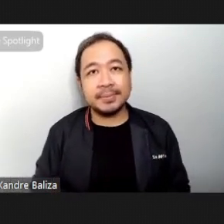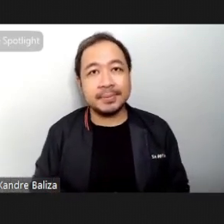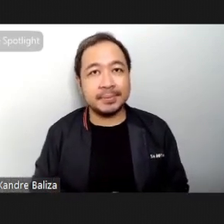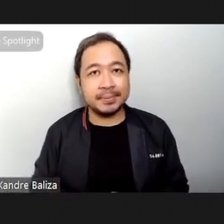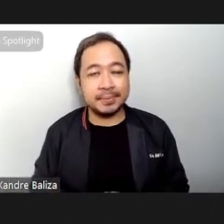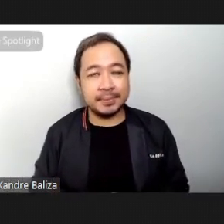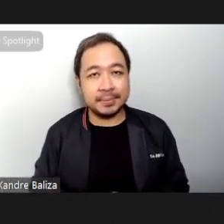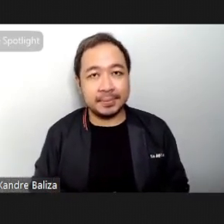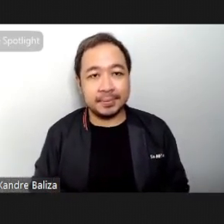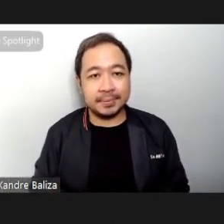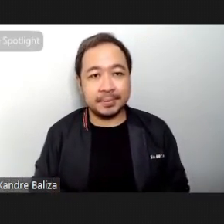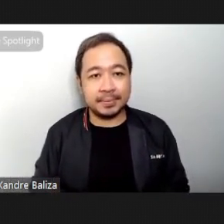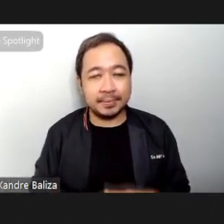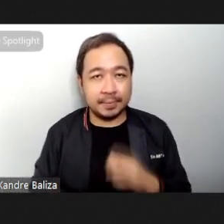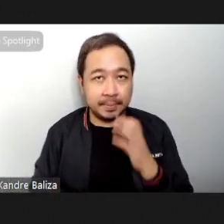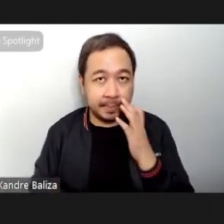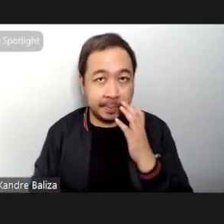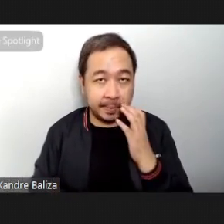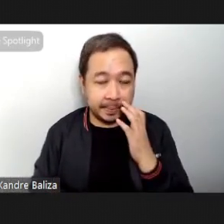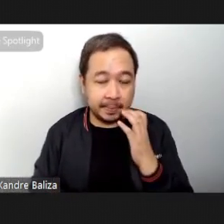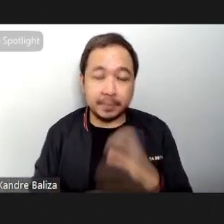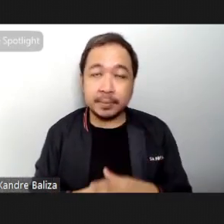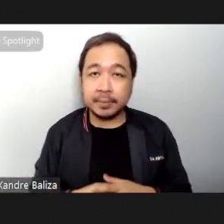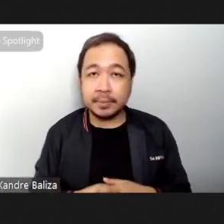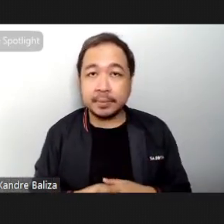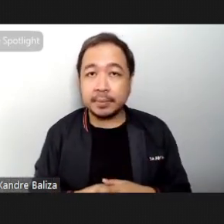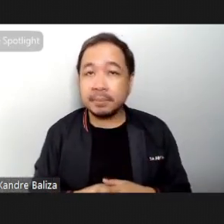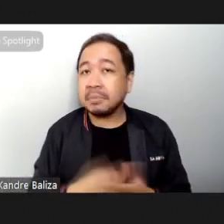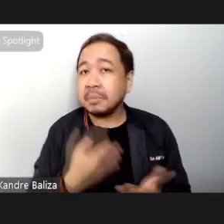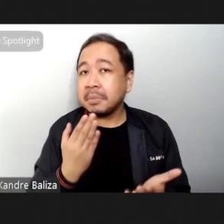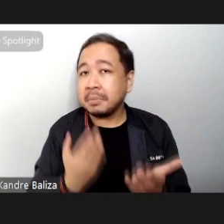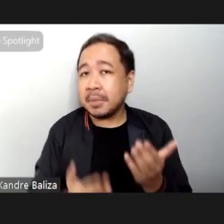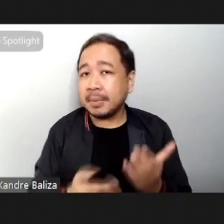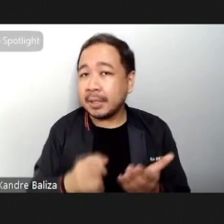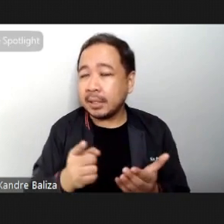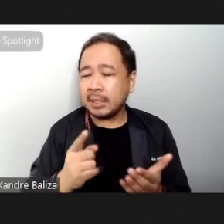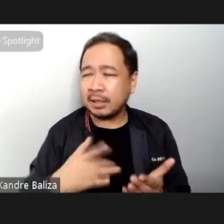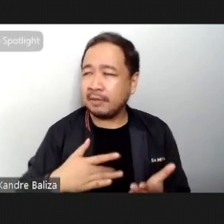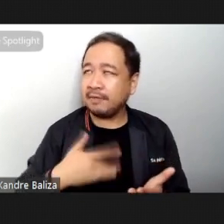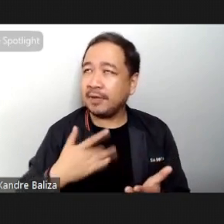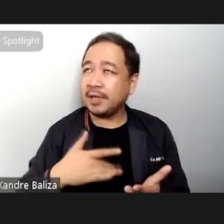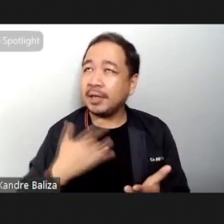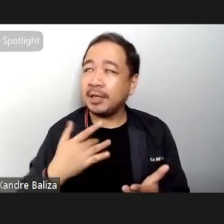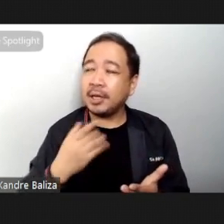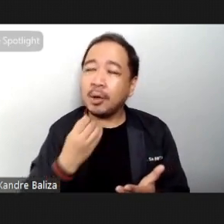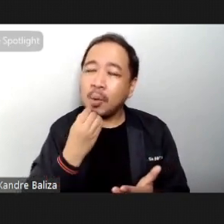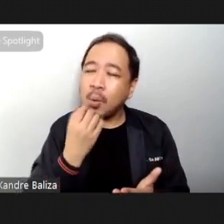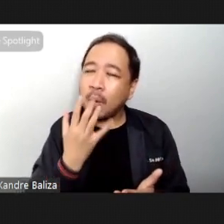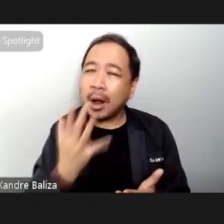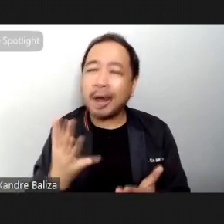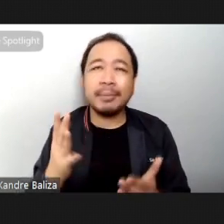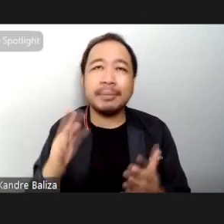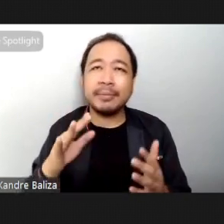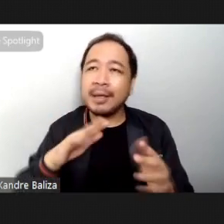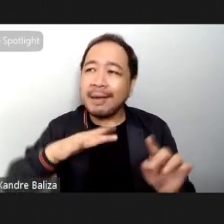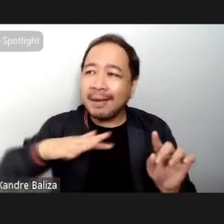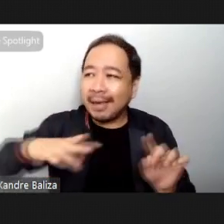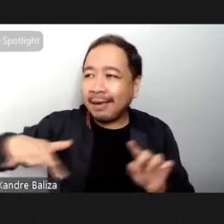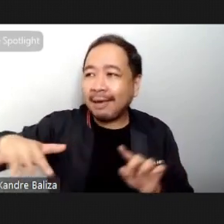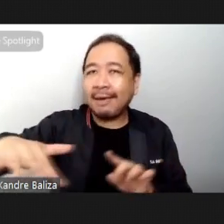Or you might feel how cool or warm the air is around you.